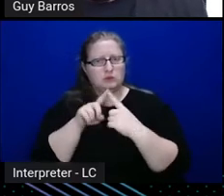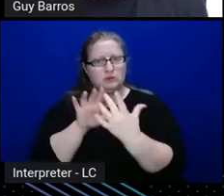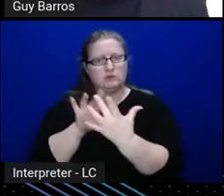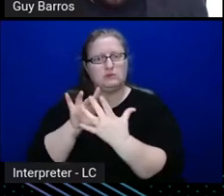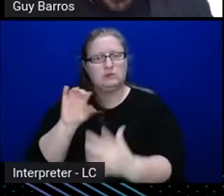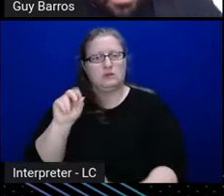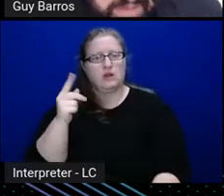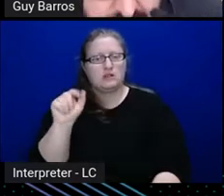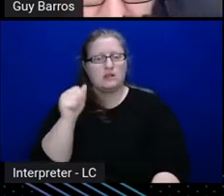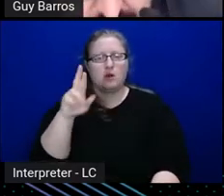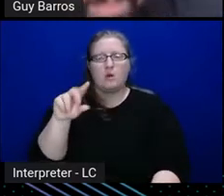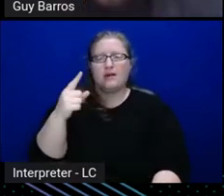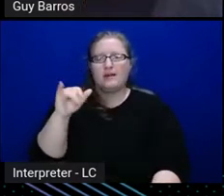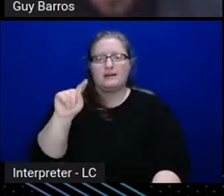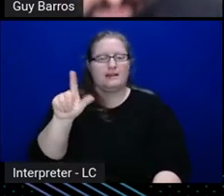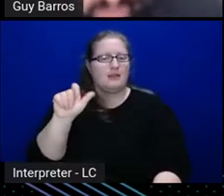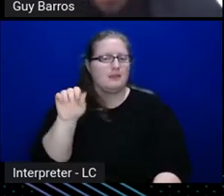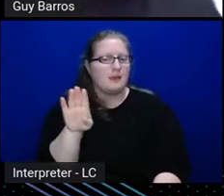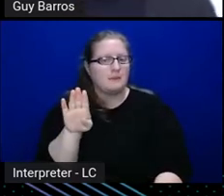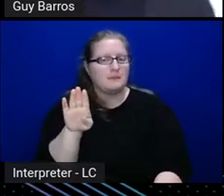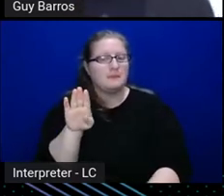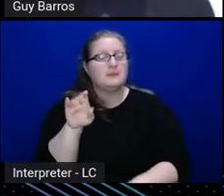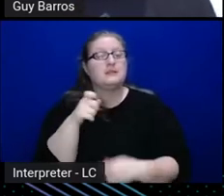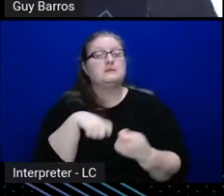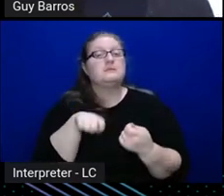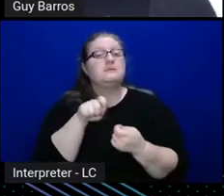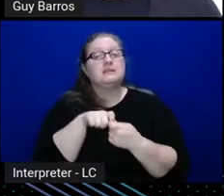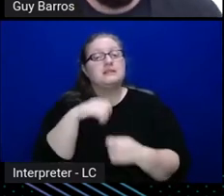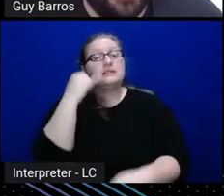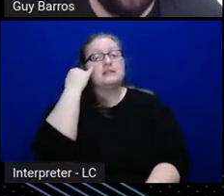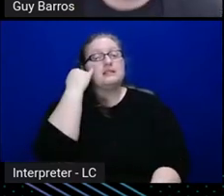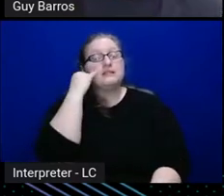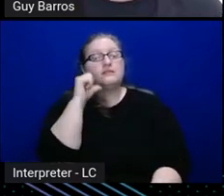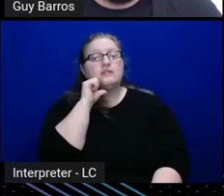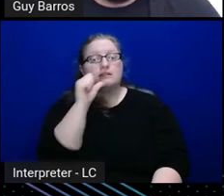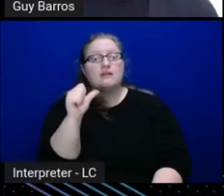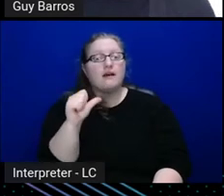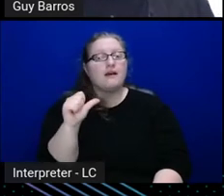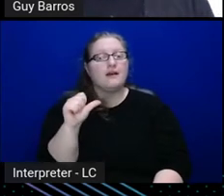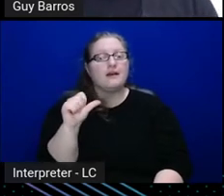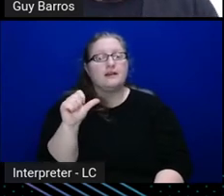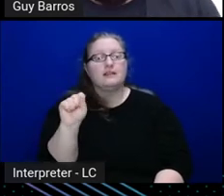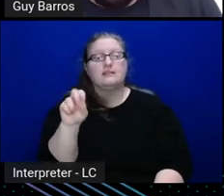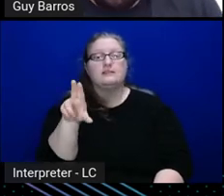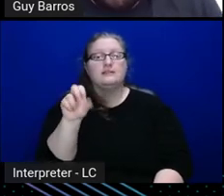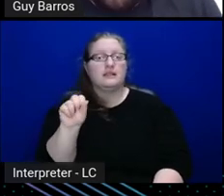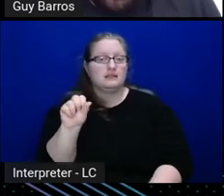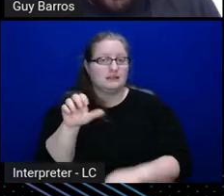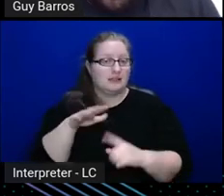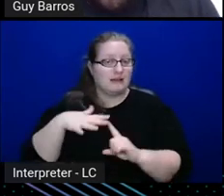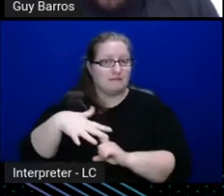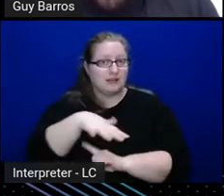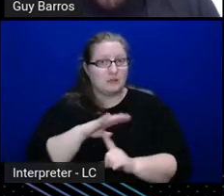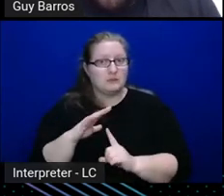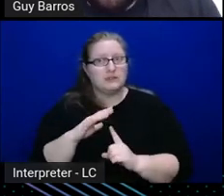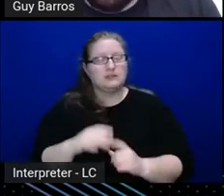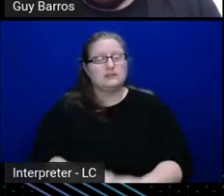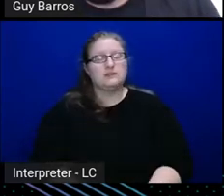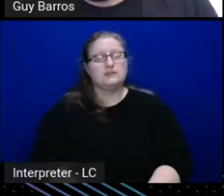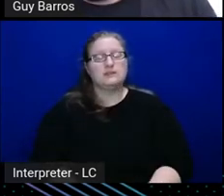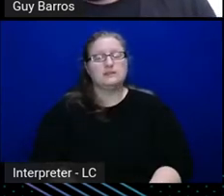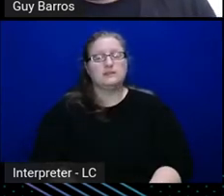GitHub at, right, and specifically if it's not the, the SaaS environments, what are any